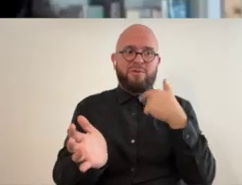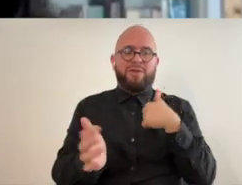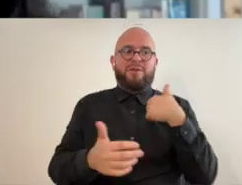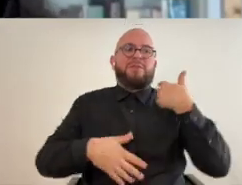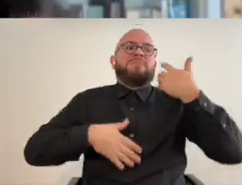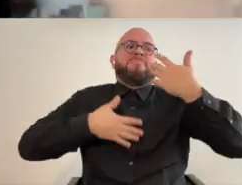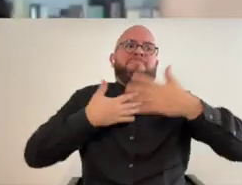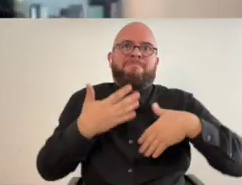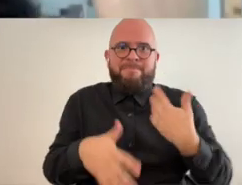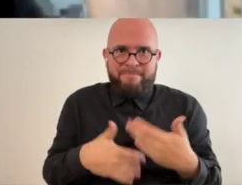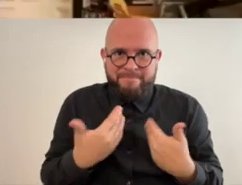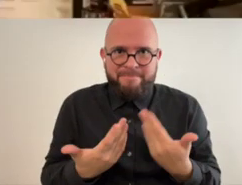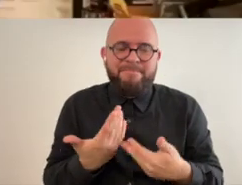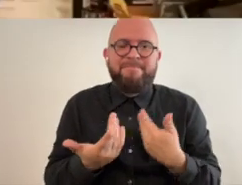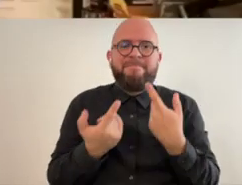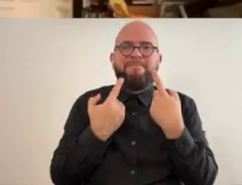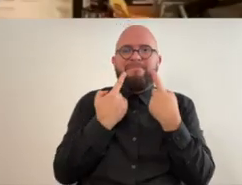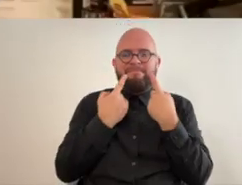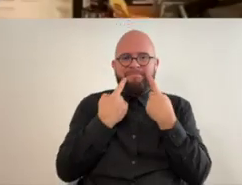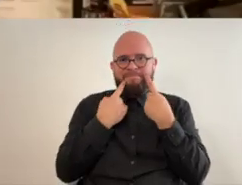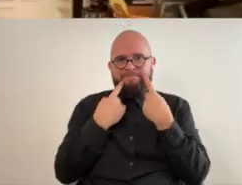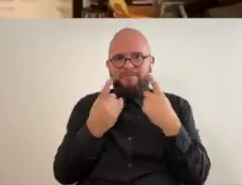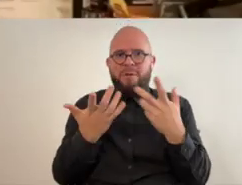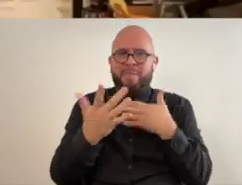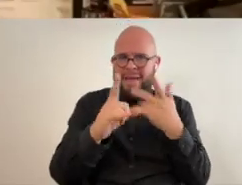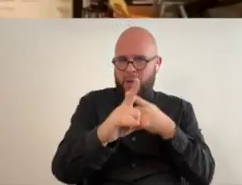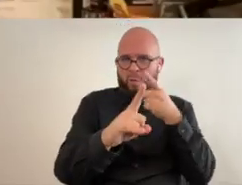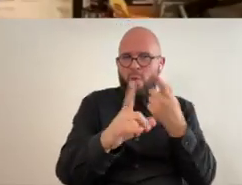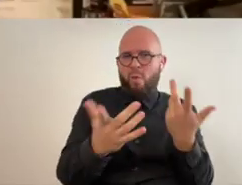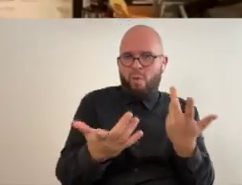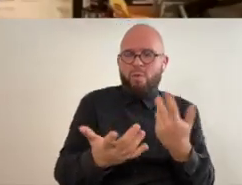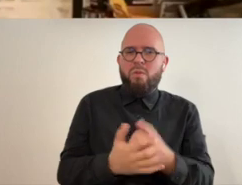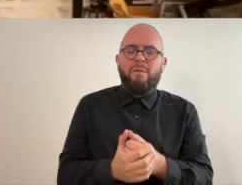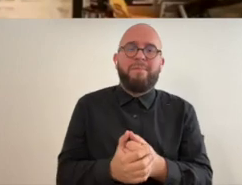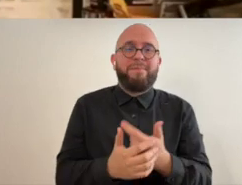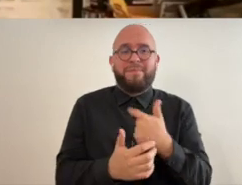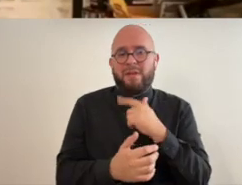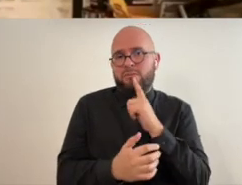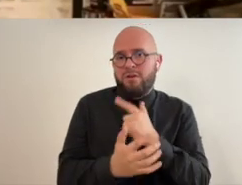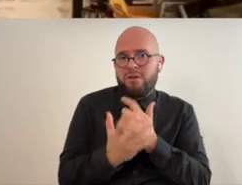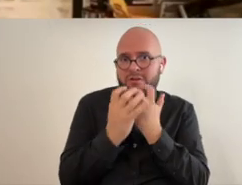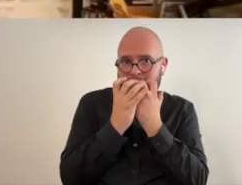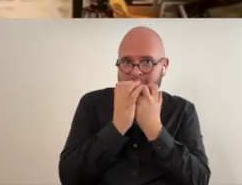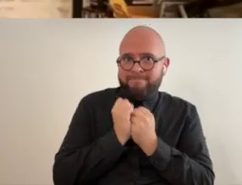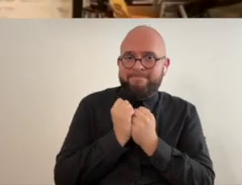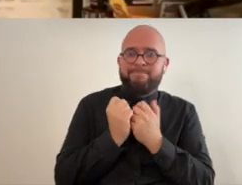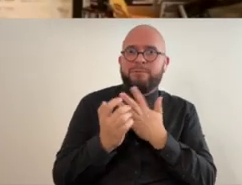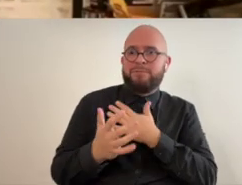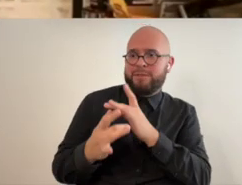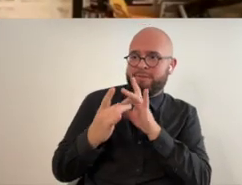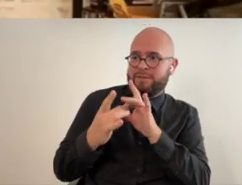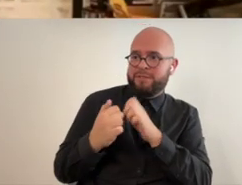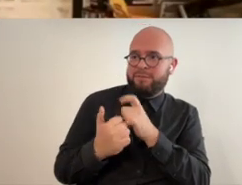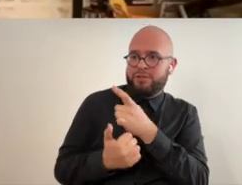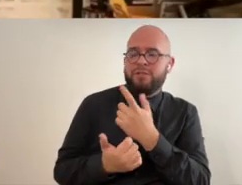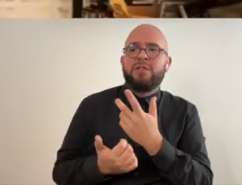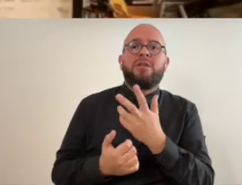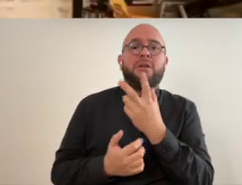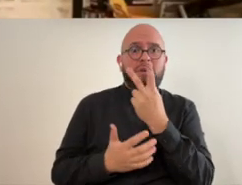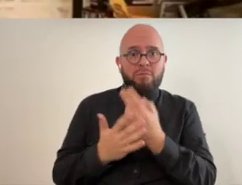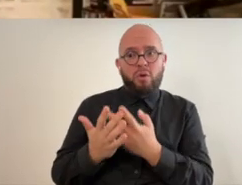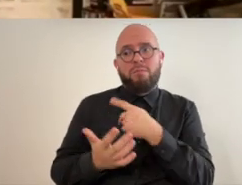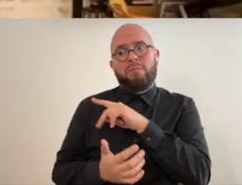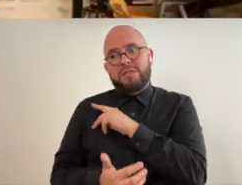me to where i want to go and um i just i value that relationship uh